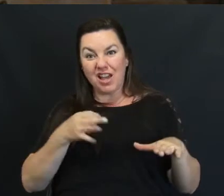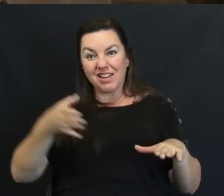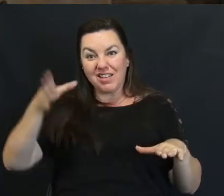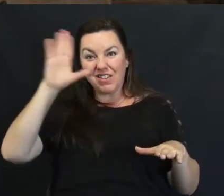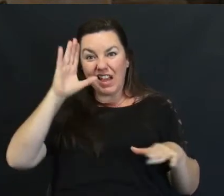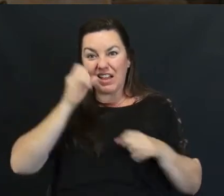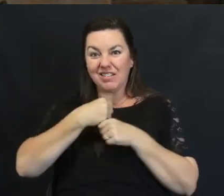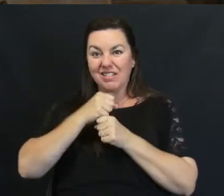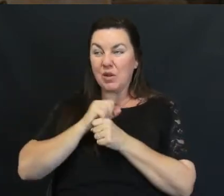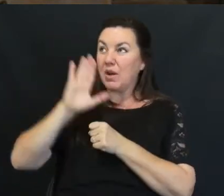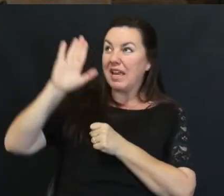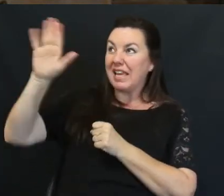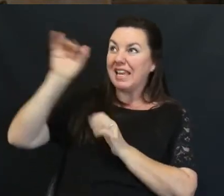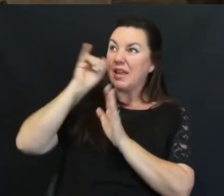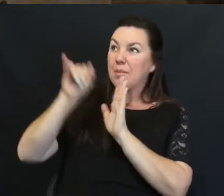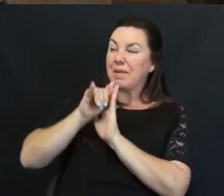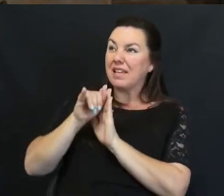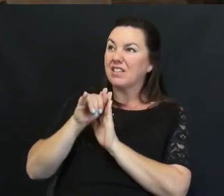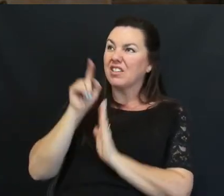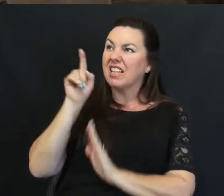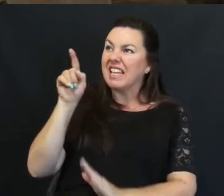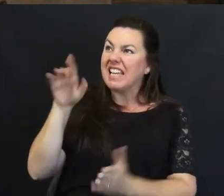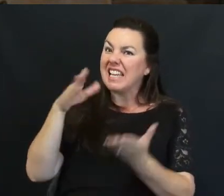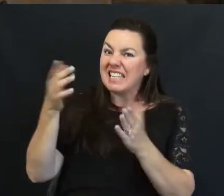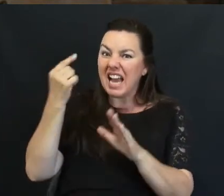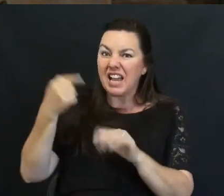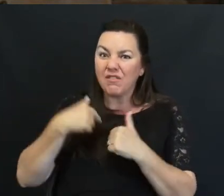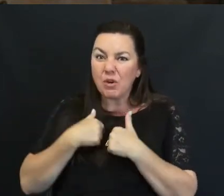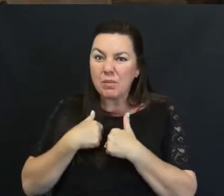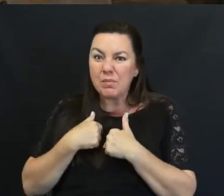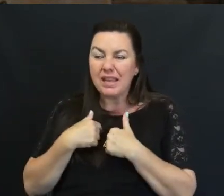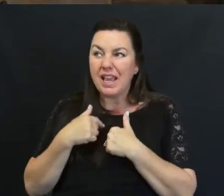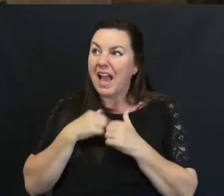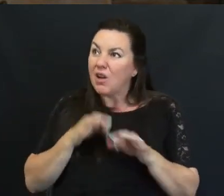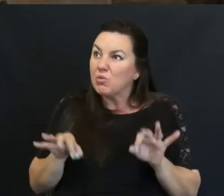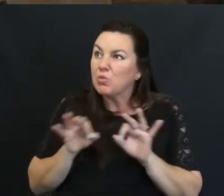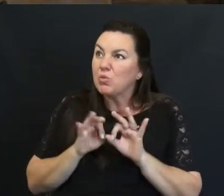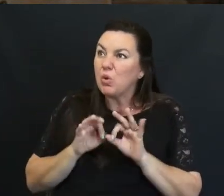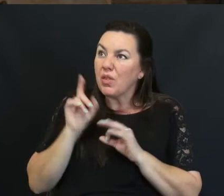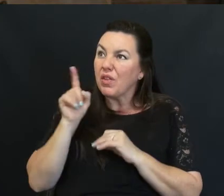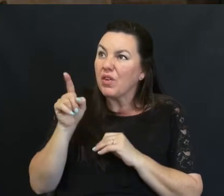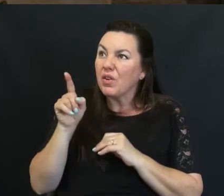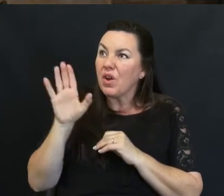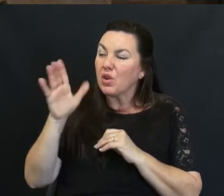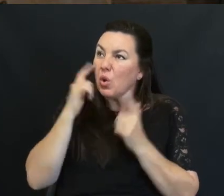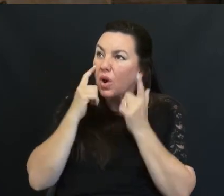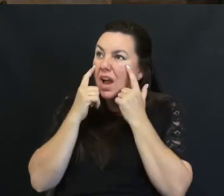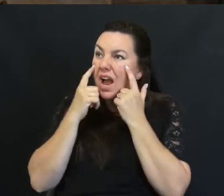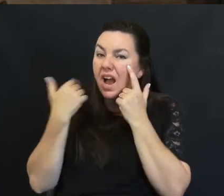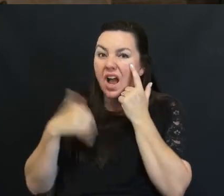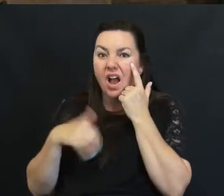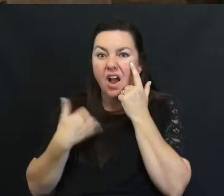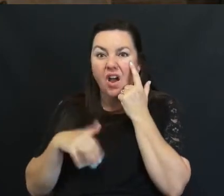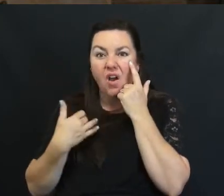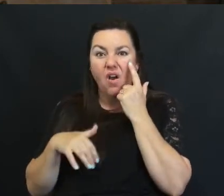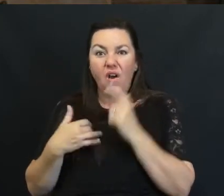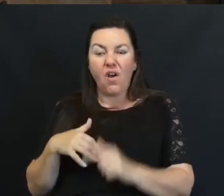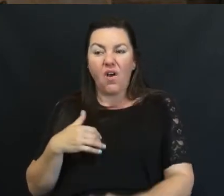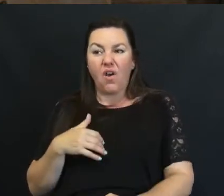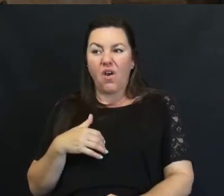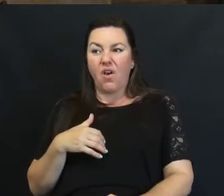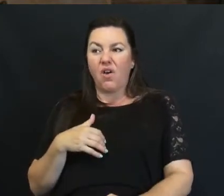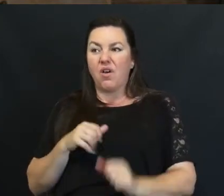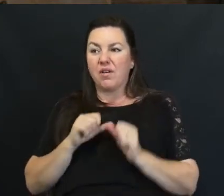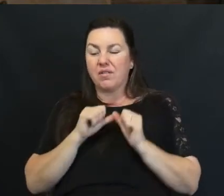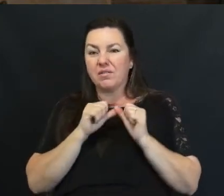image He died For me I had worth In his eyes Eventually Wisconsin weather